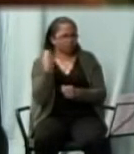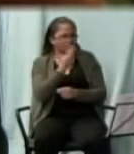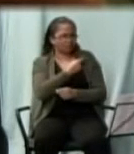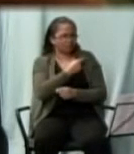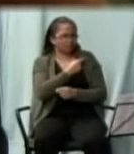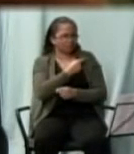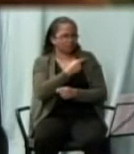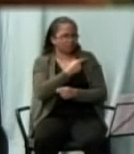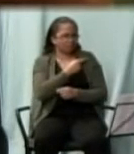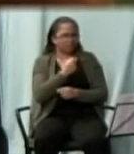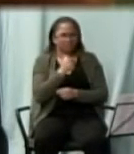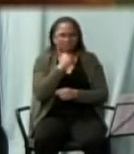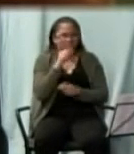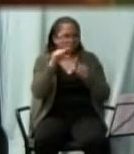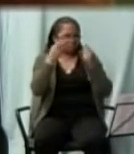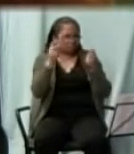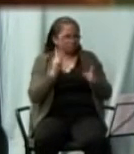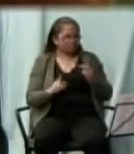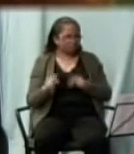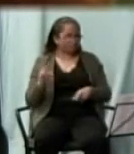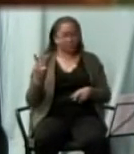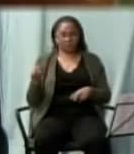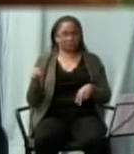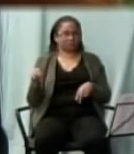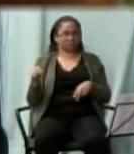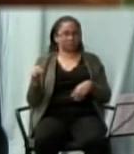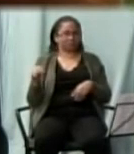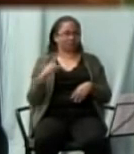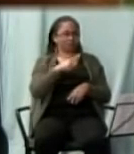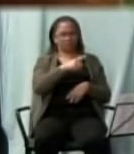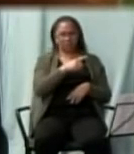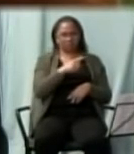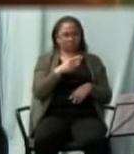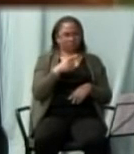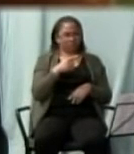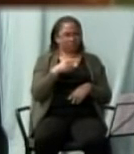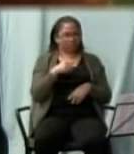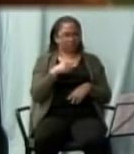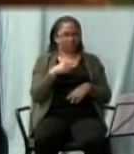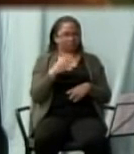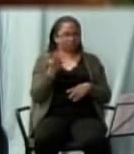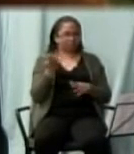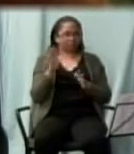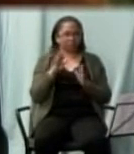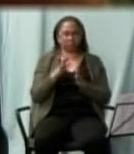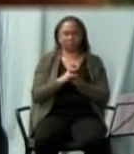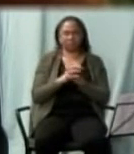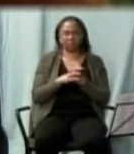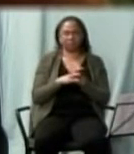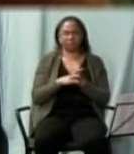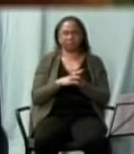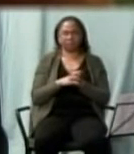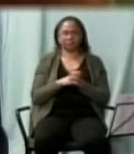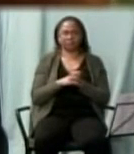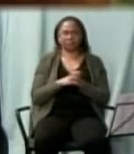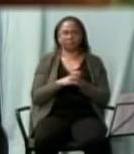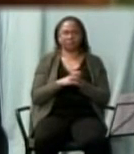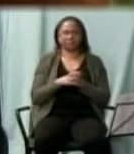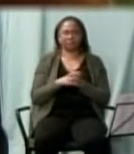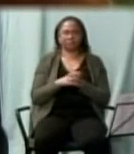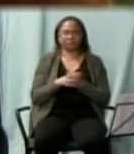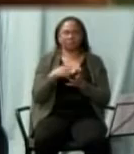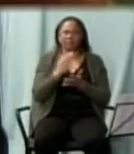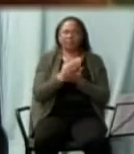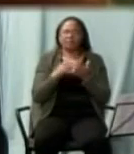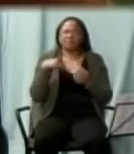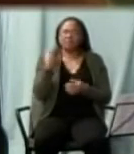no great sheikhs what can we expect of him well now some of us get